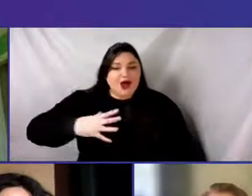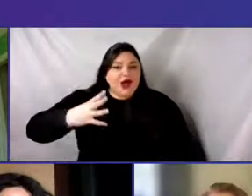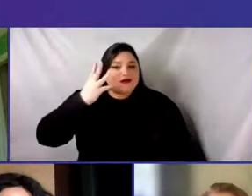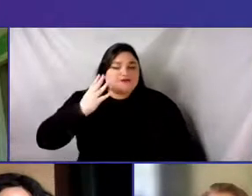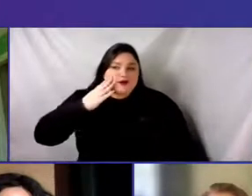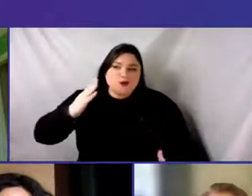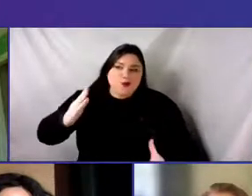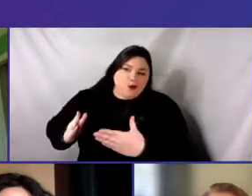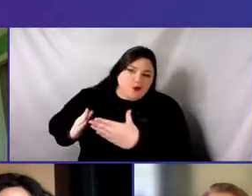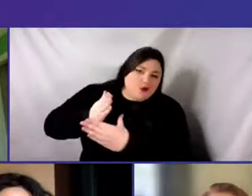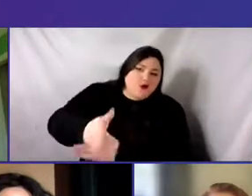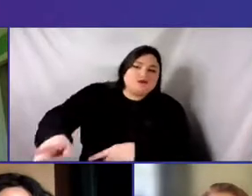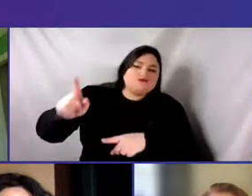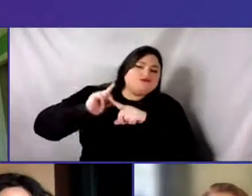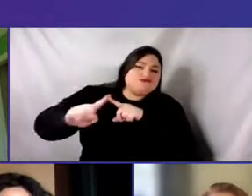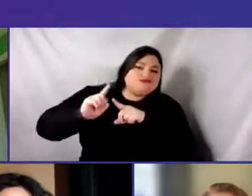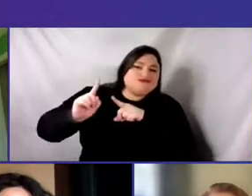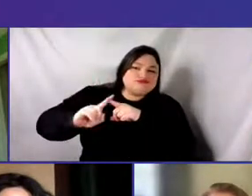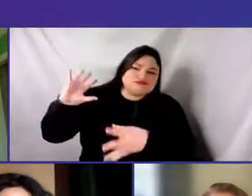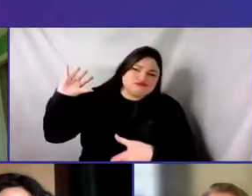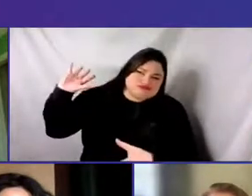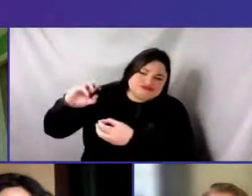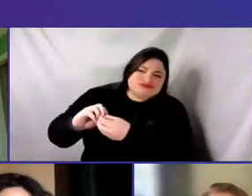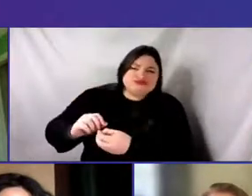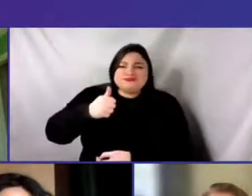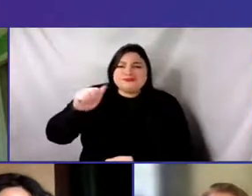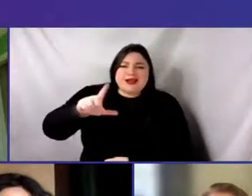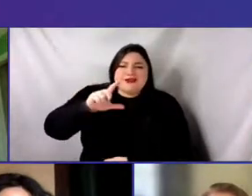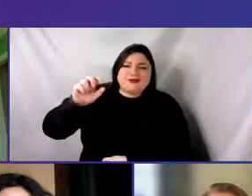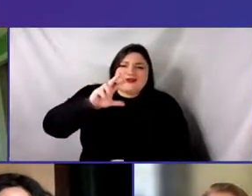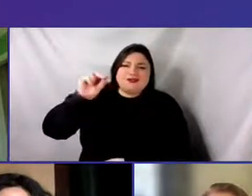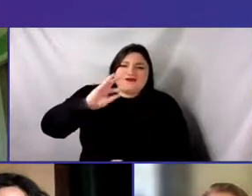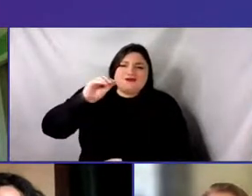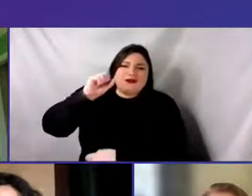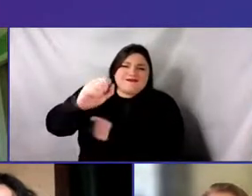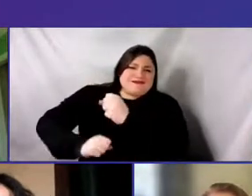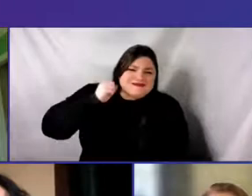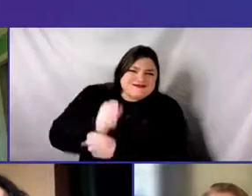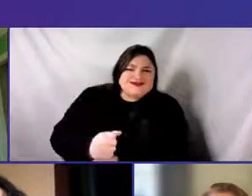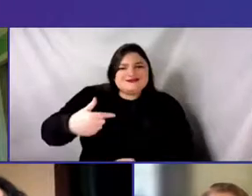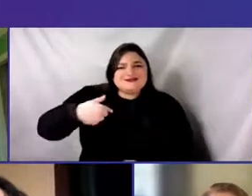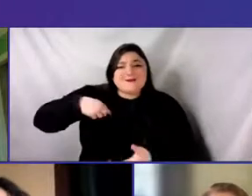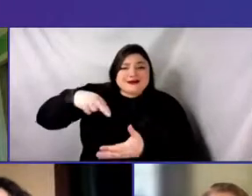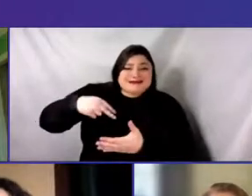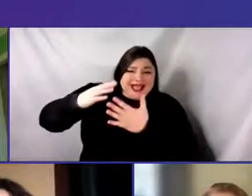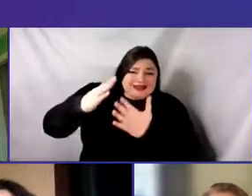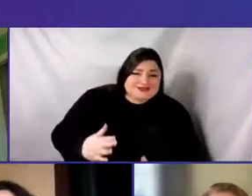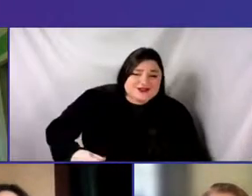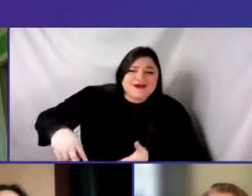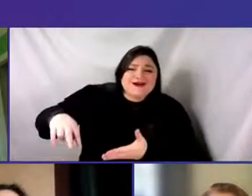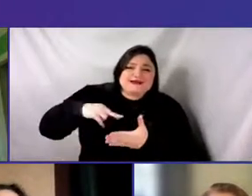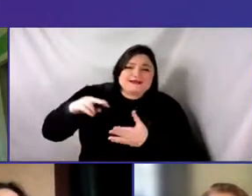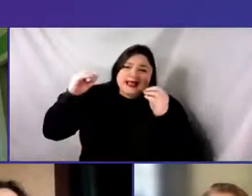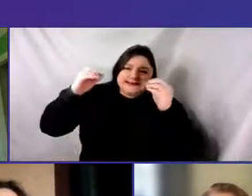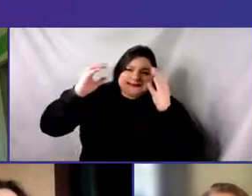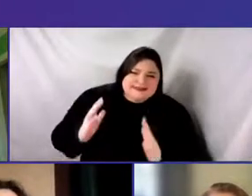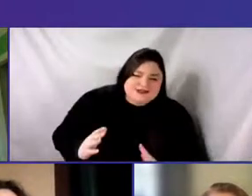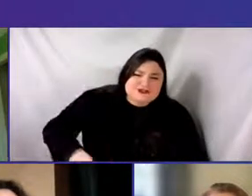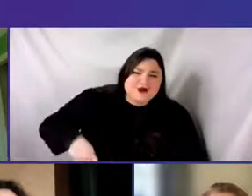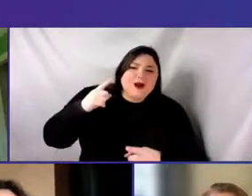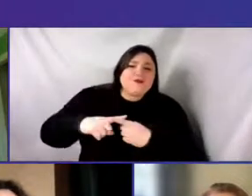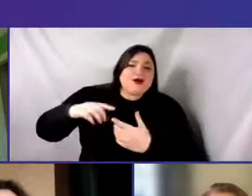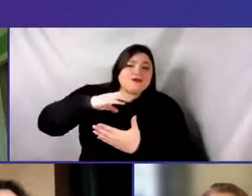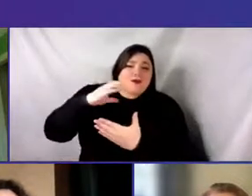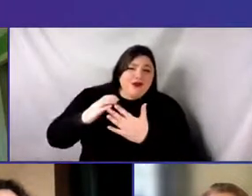having been a dancer and dance teacher and also choreographer and now a scholar.